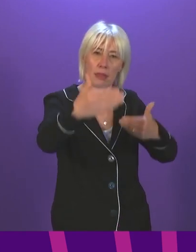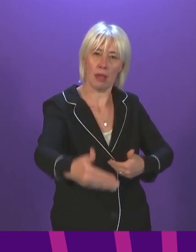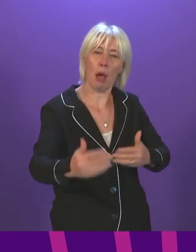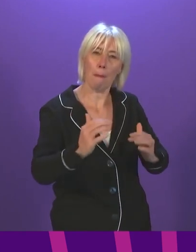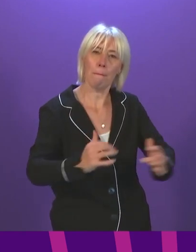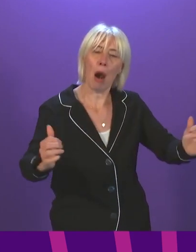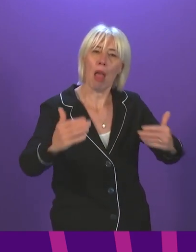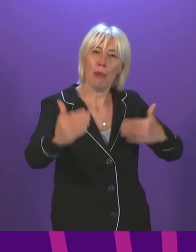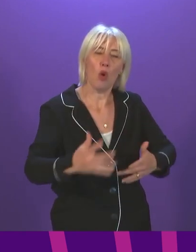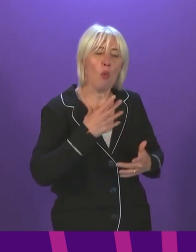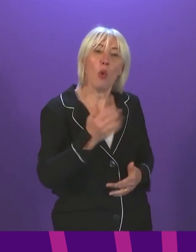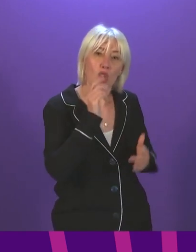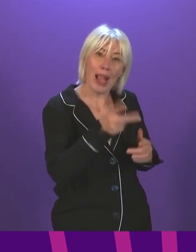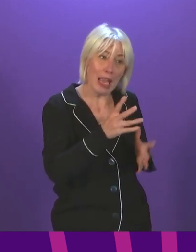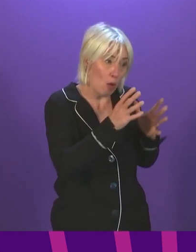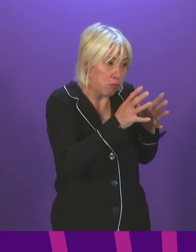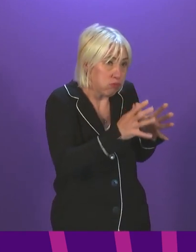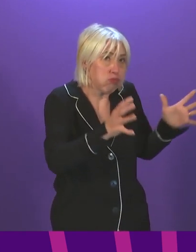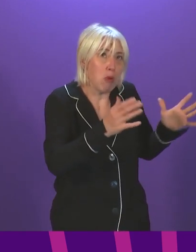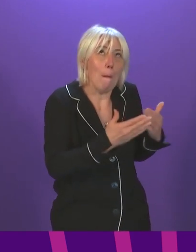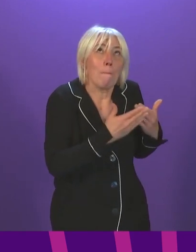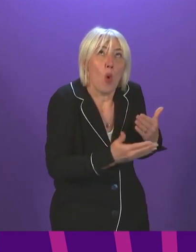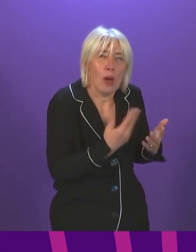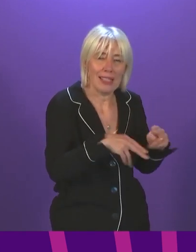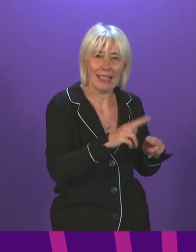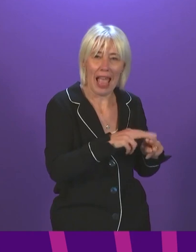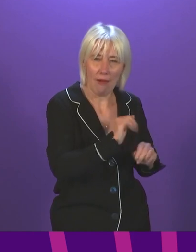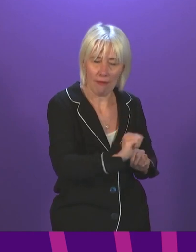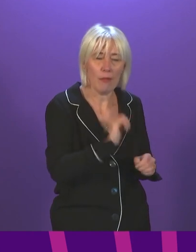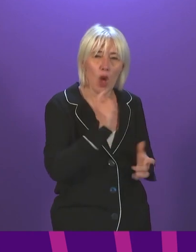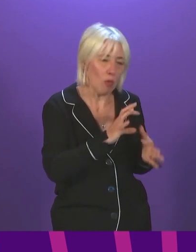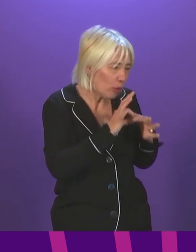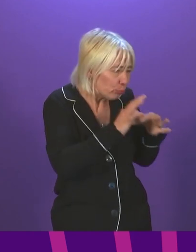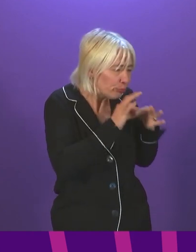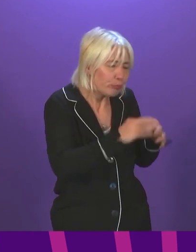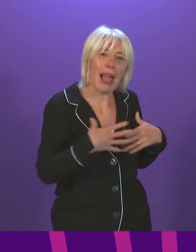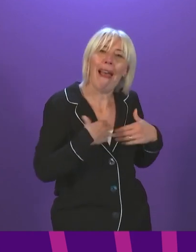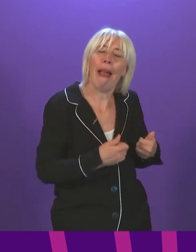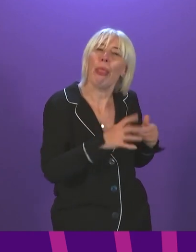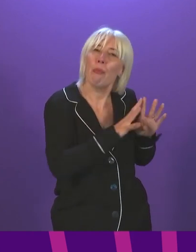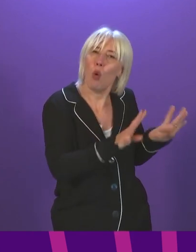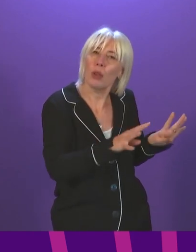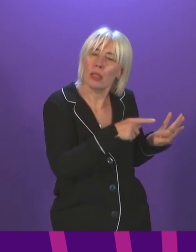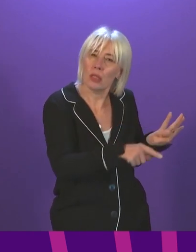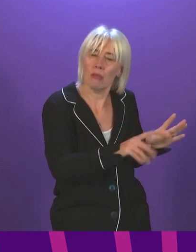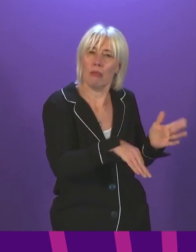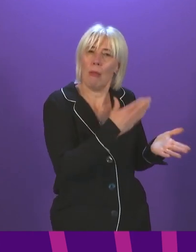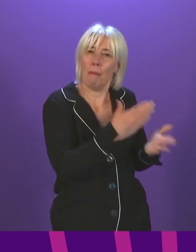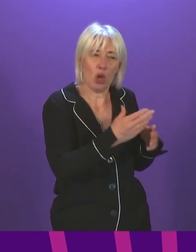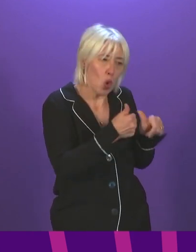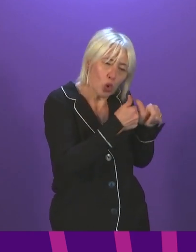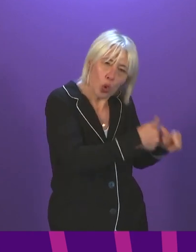increase those working in our National Health Service. We will continue to work closely with health boards to make sure that they are supported